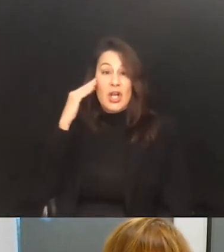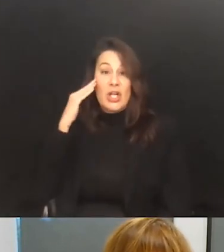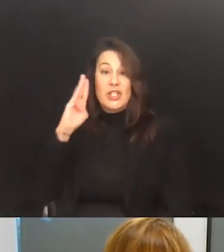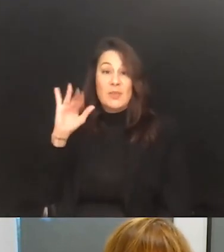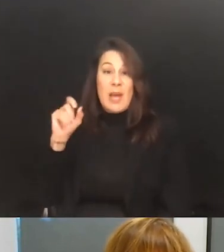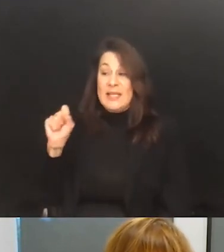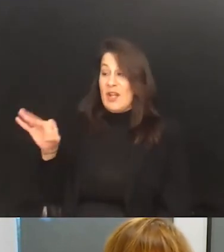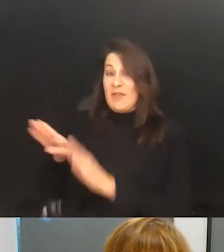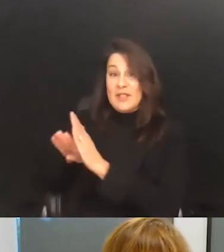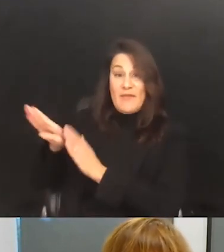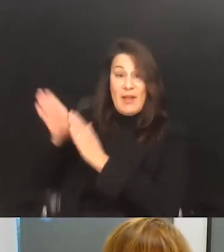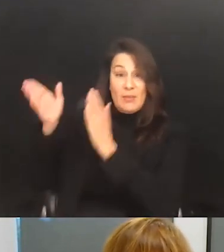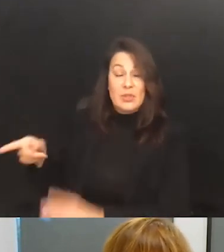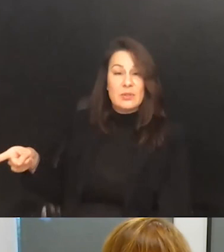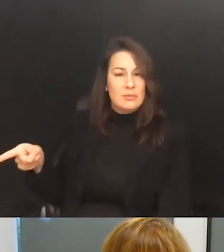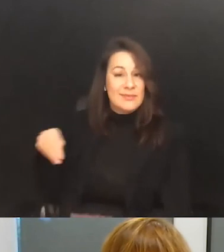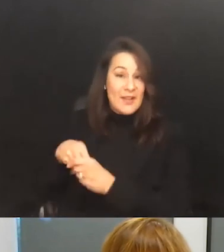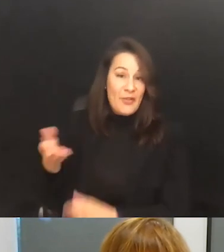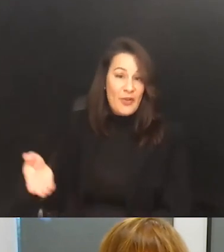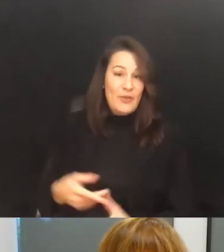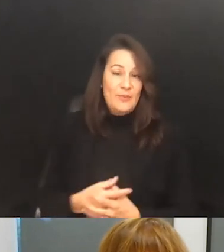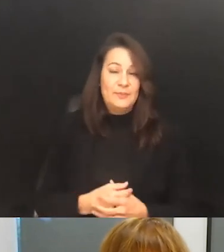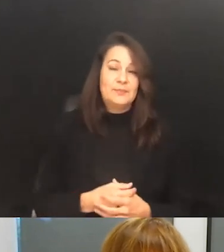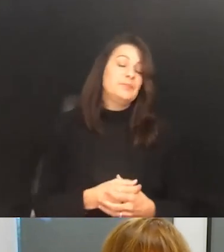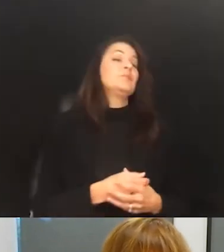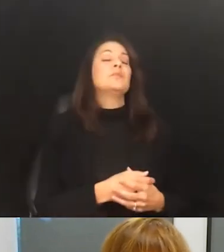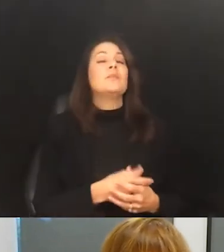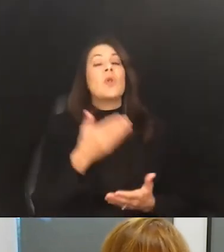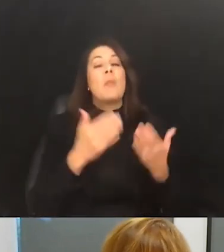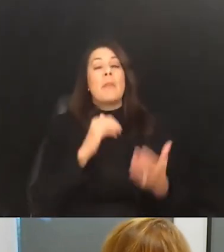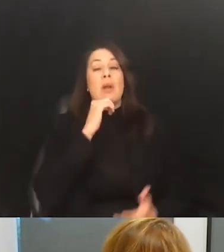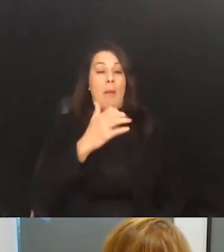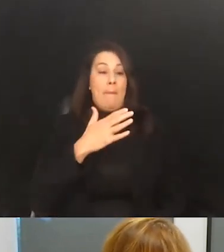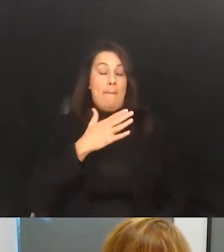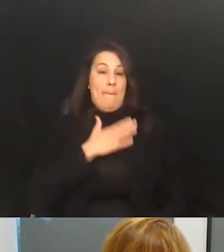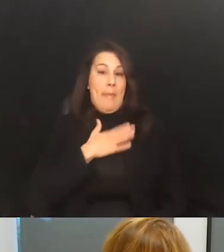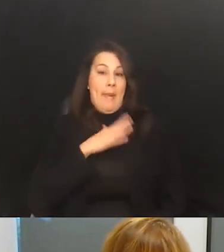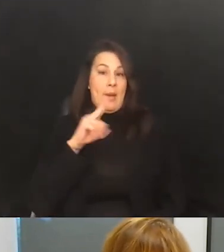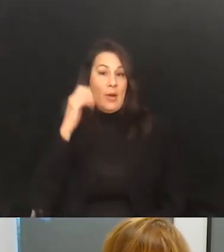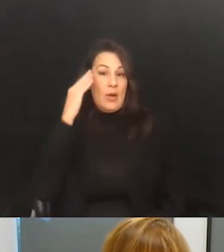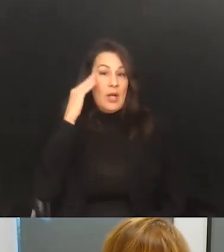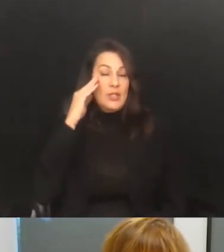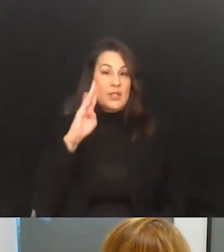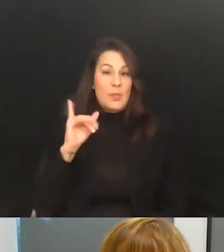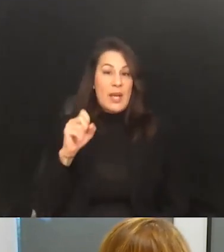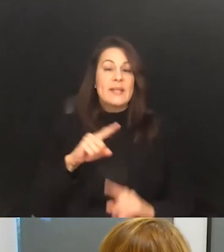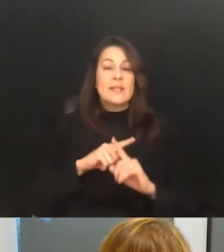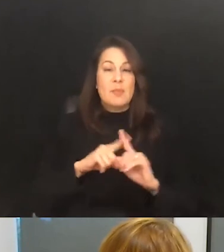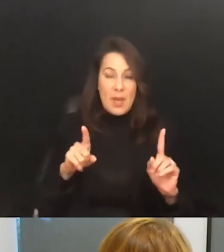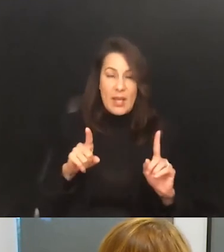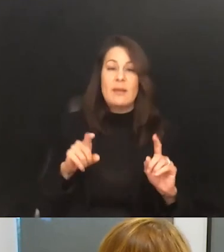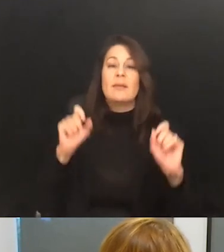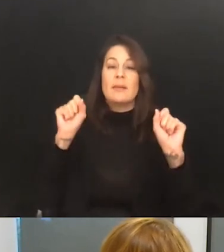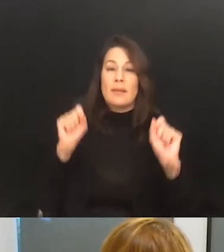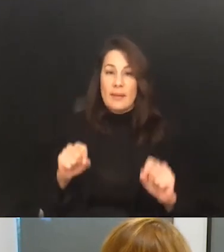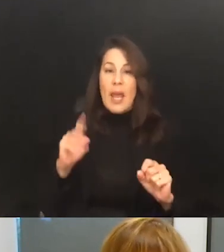So, so it's true. It may not be my unconscious bias as a recruiter, but it's certainly the unconscious bias built